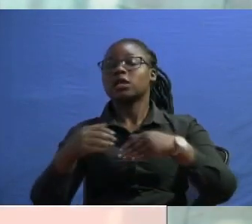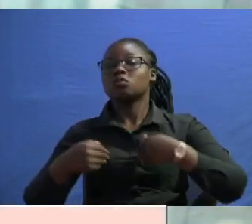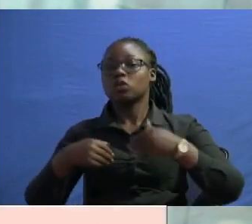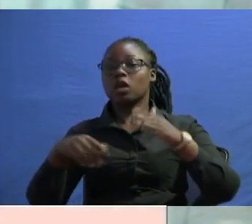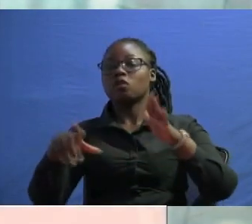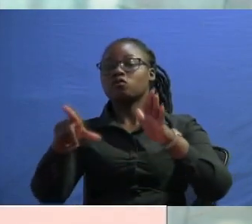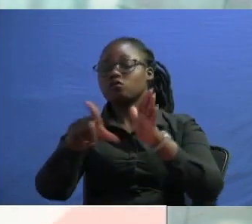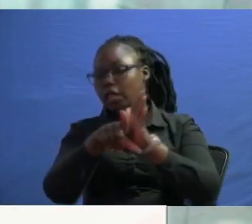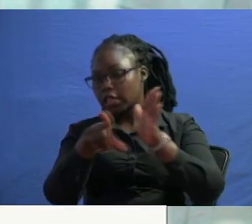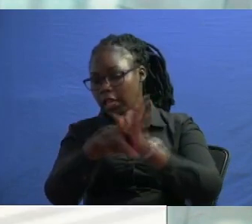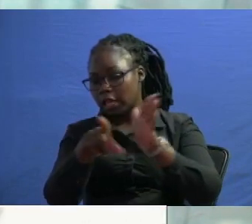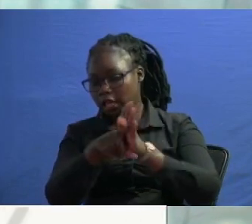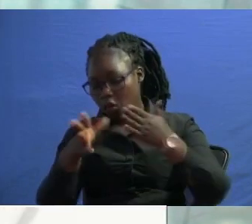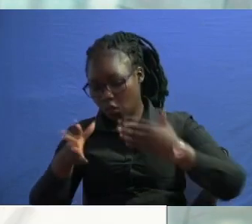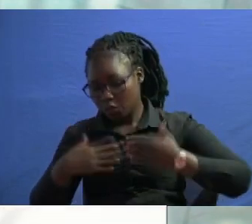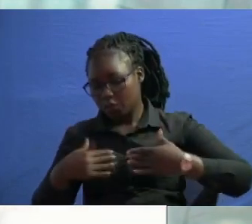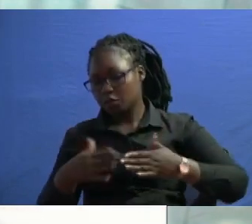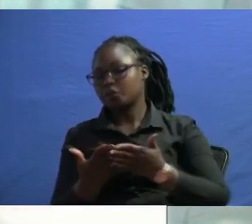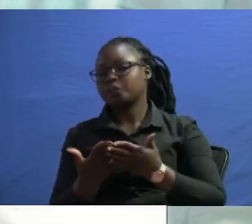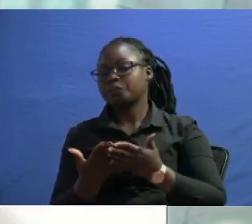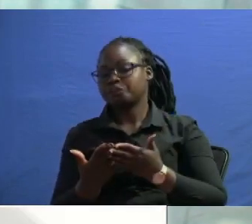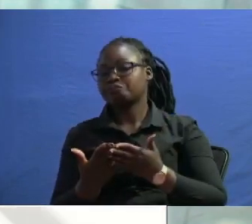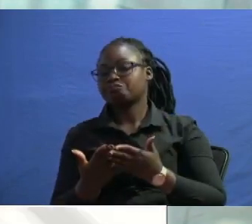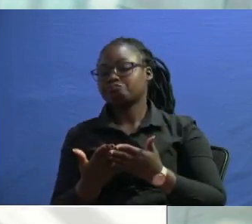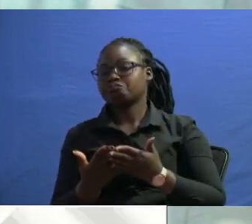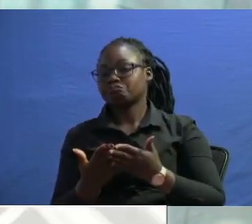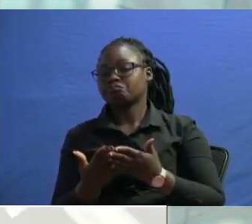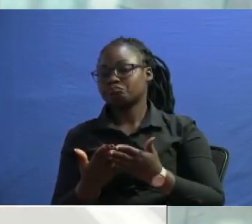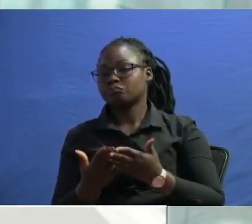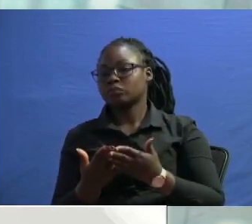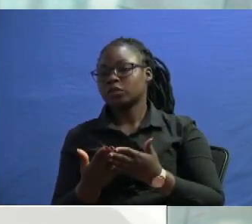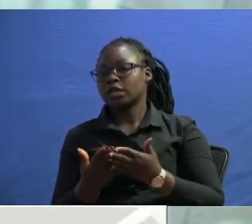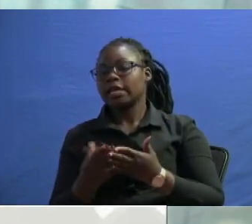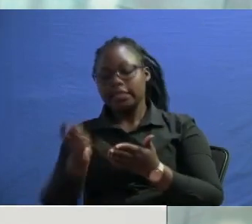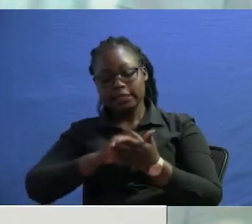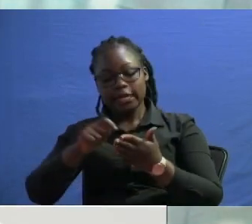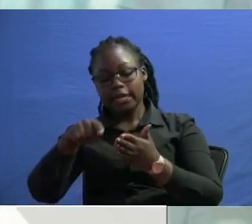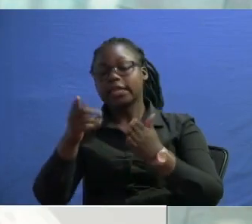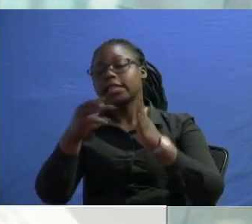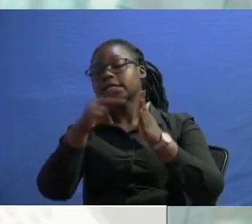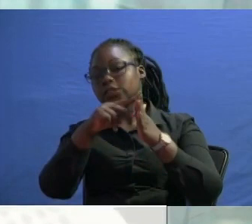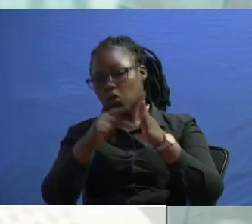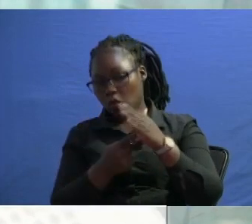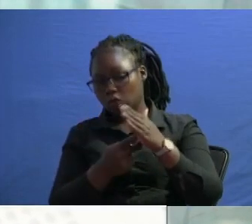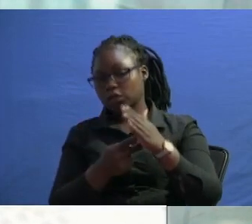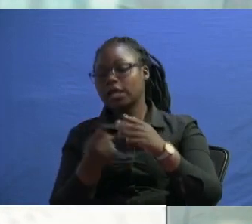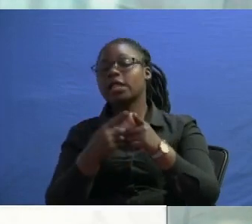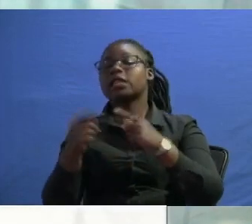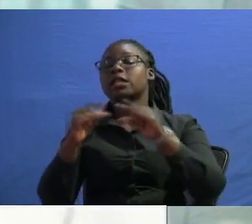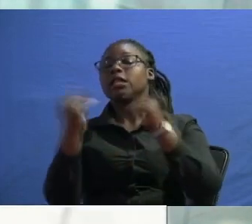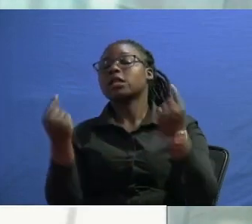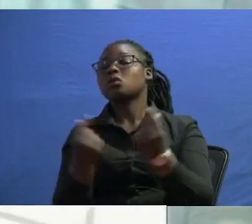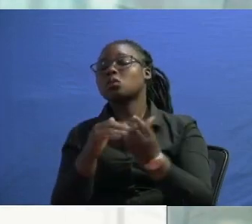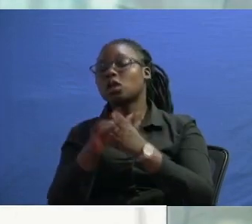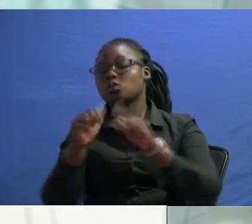uh people interrogating that particular contract and then the group that is supposed to